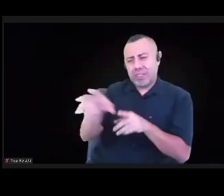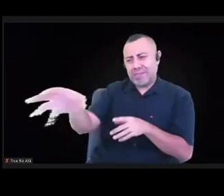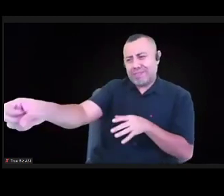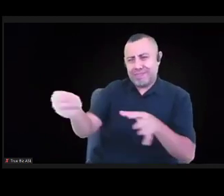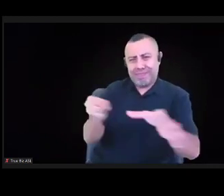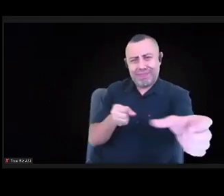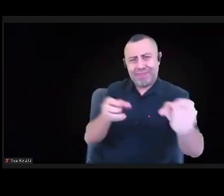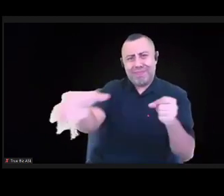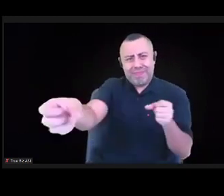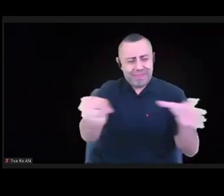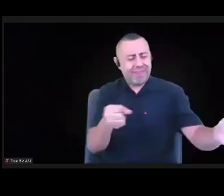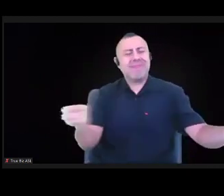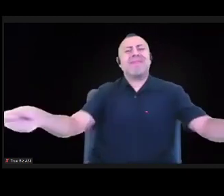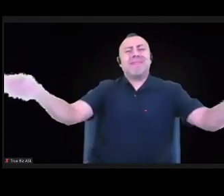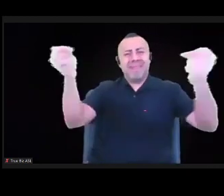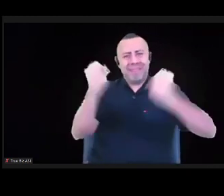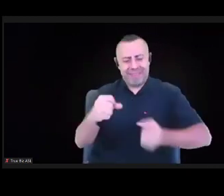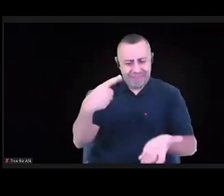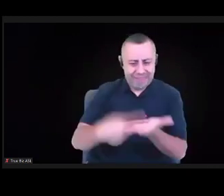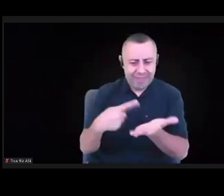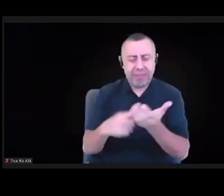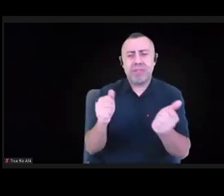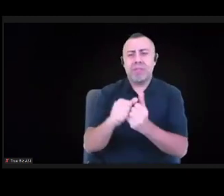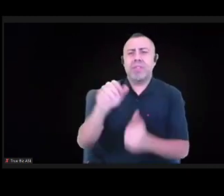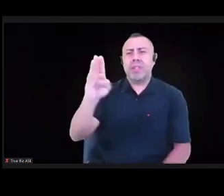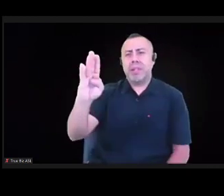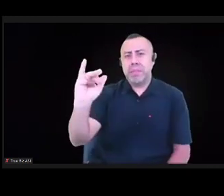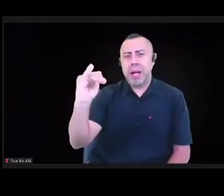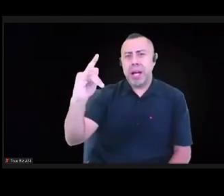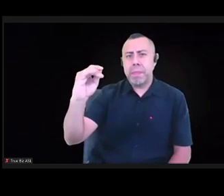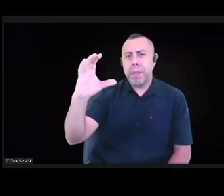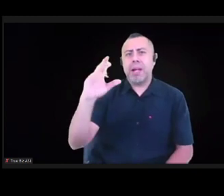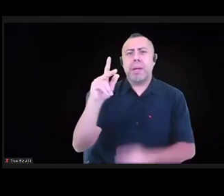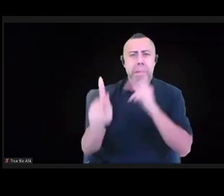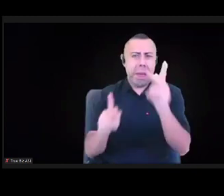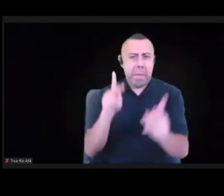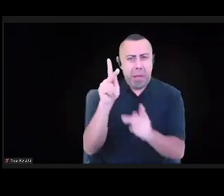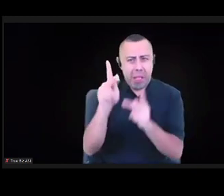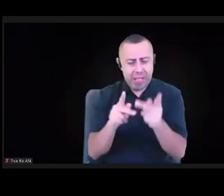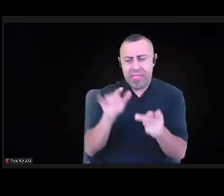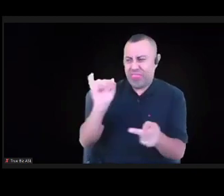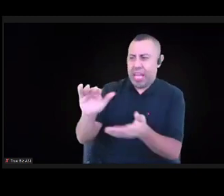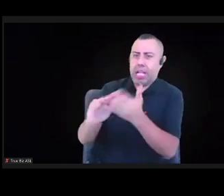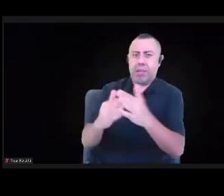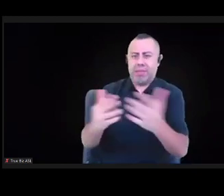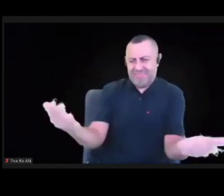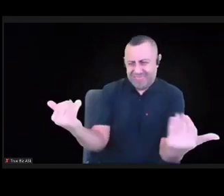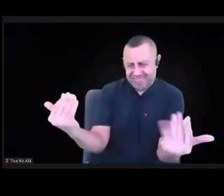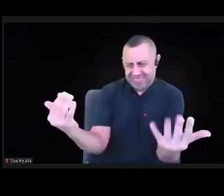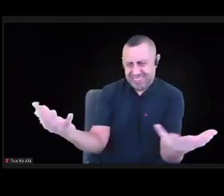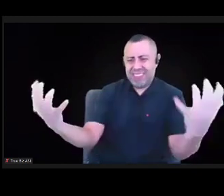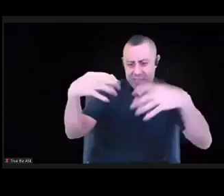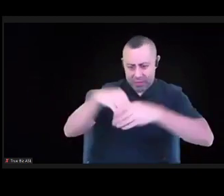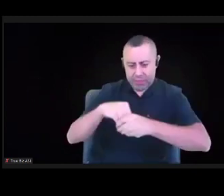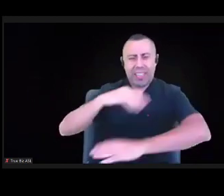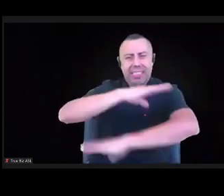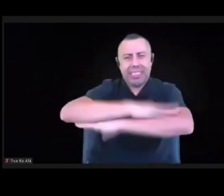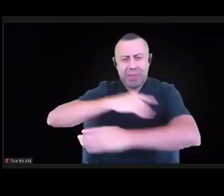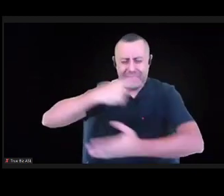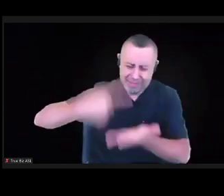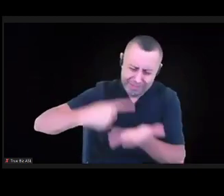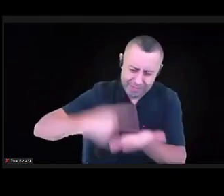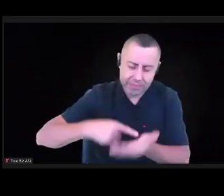so they can help create the systems and the changes on their own terms that will be impacting their lives.